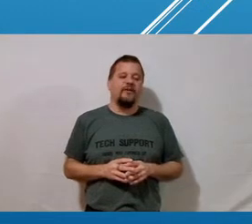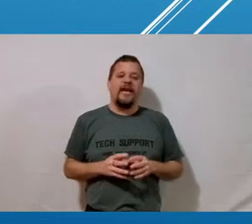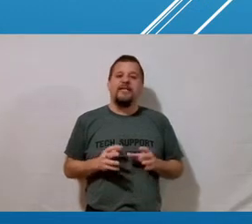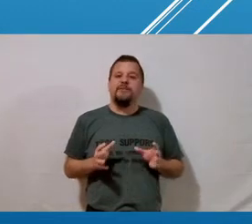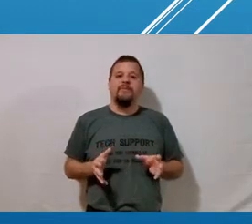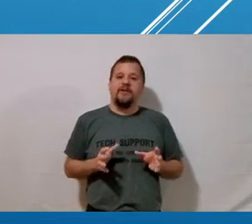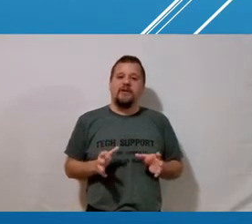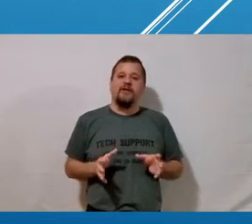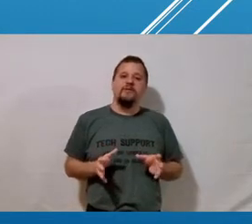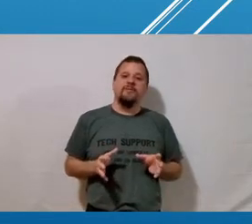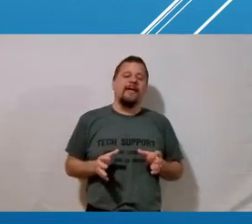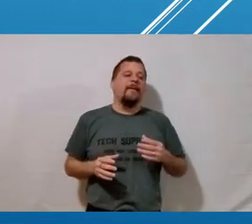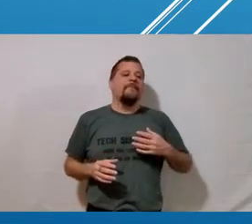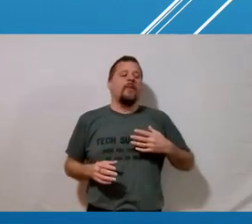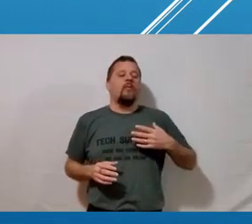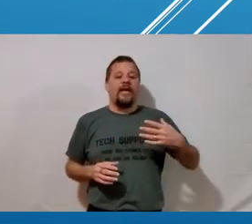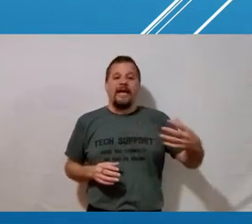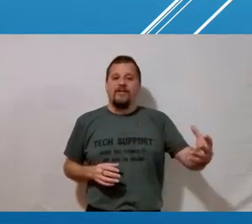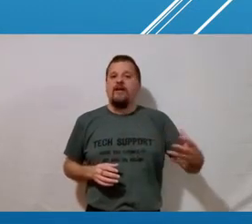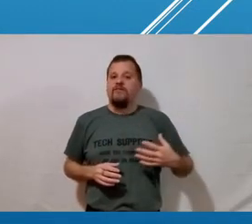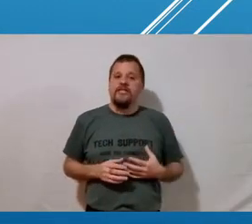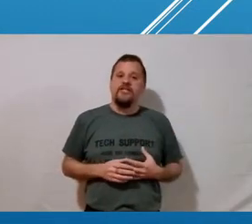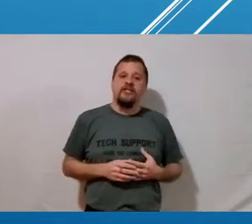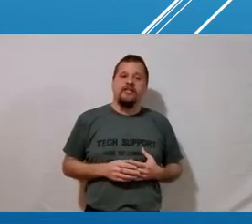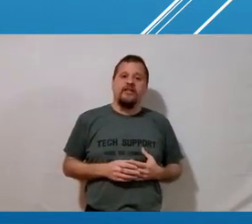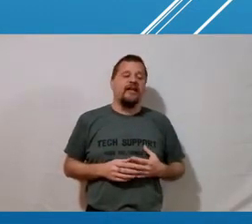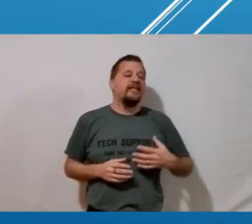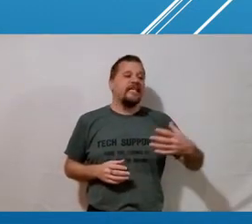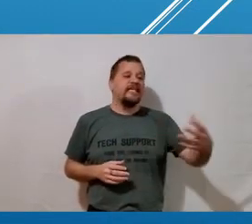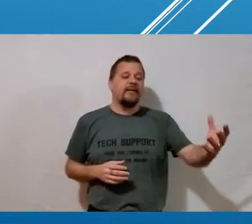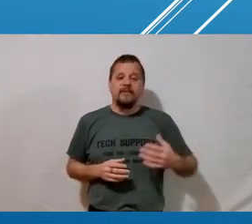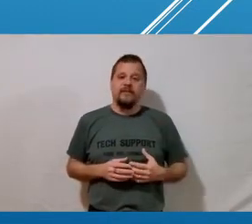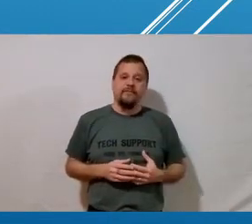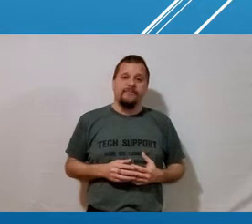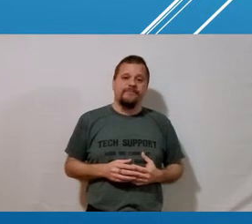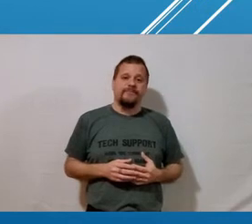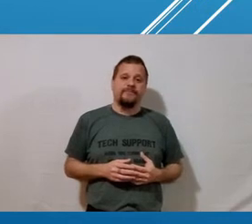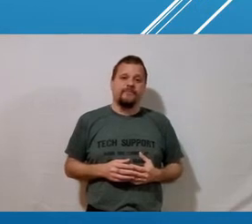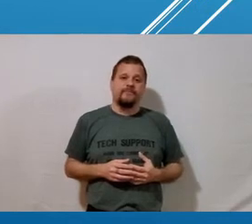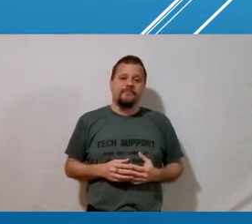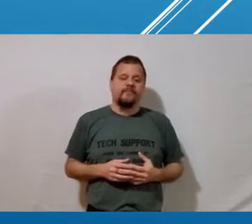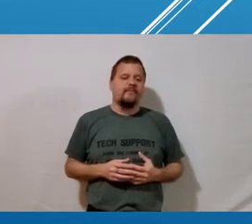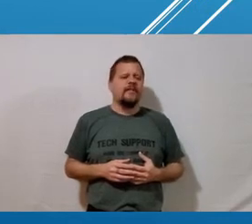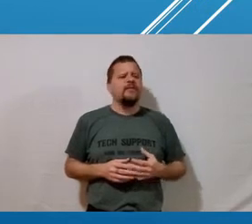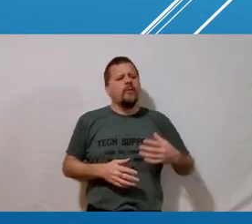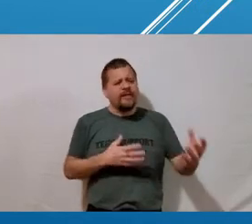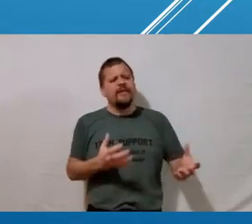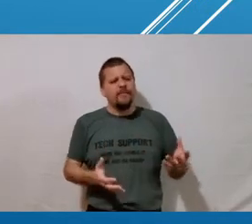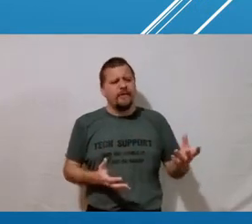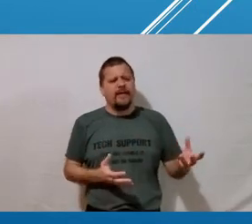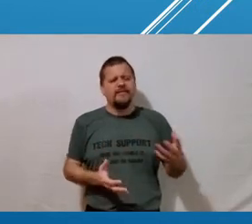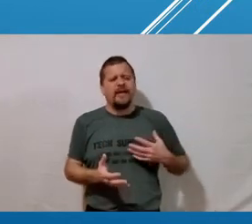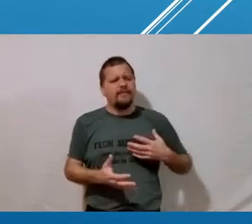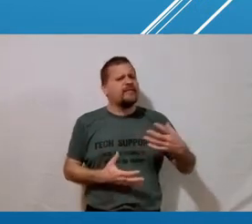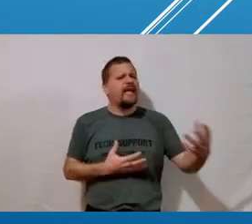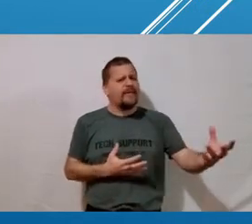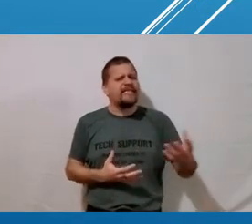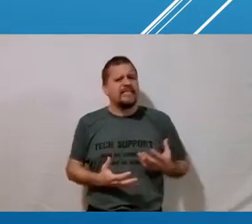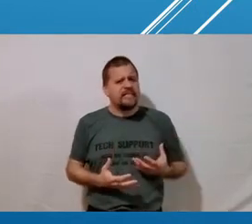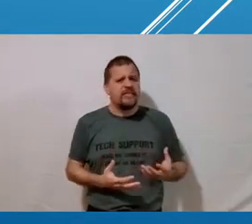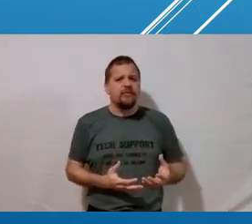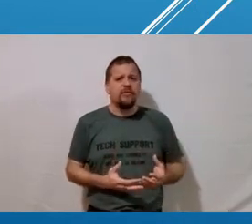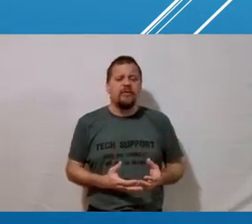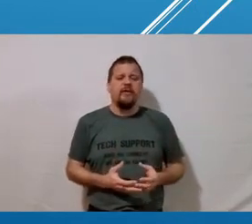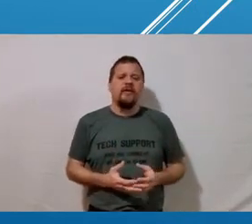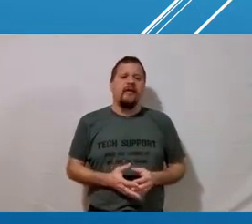and you can ask people that are close to me when i have a conversation and i say something to them so what do you think about that does that